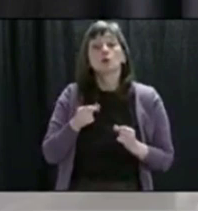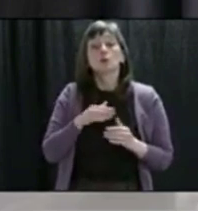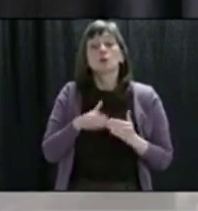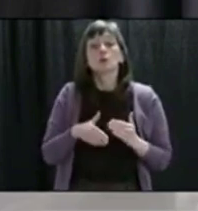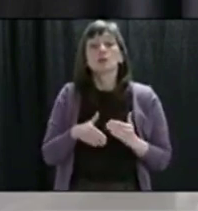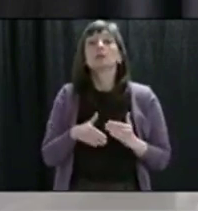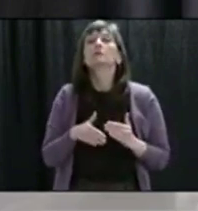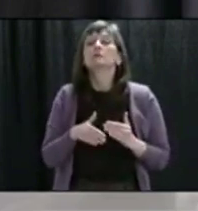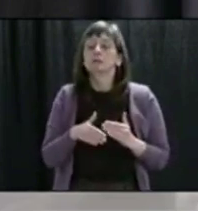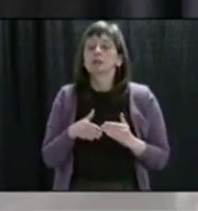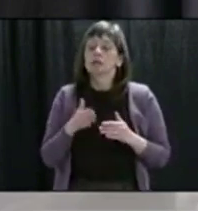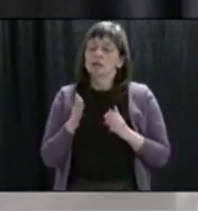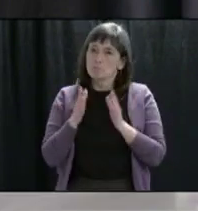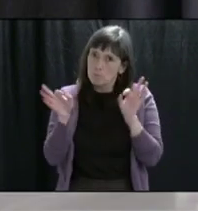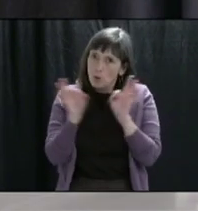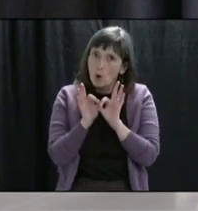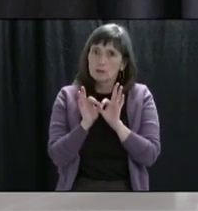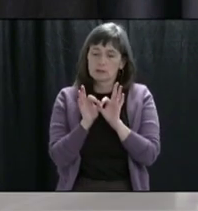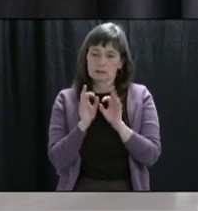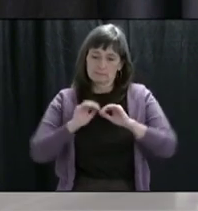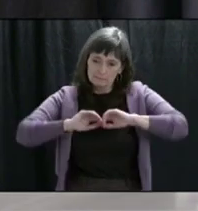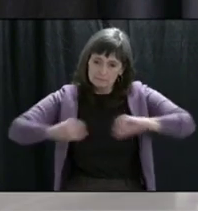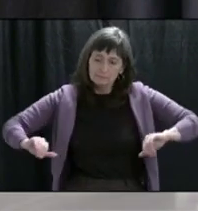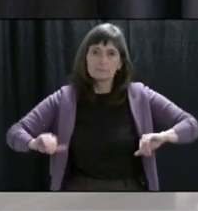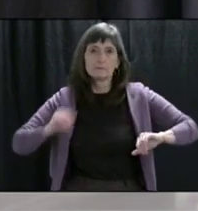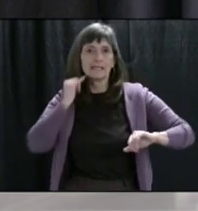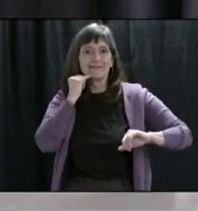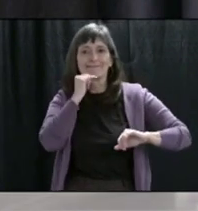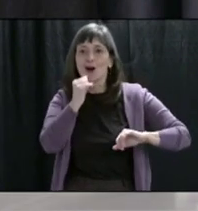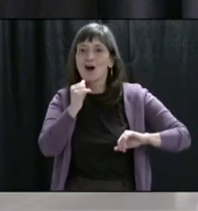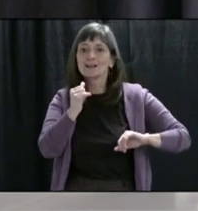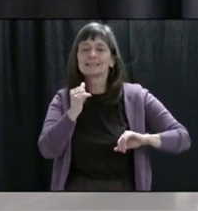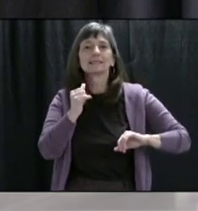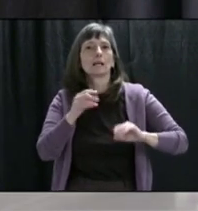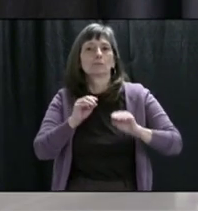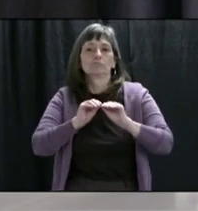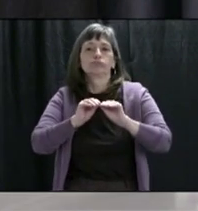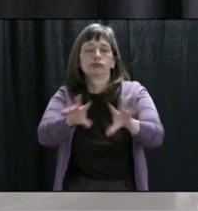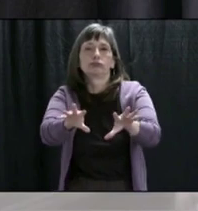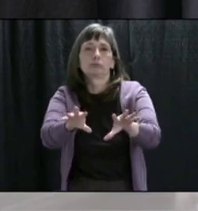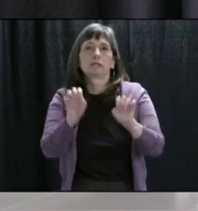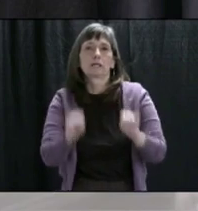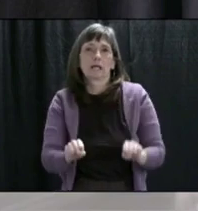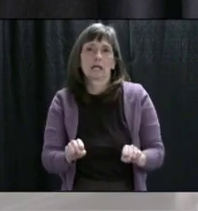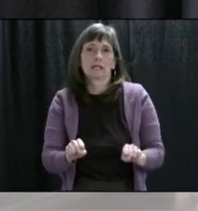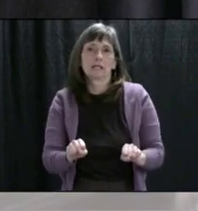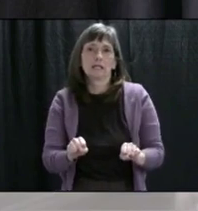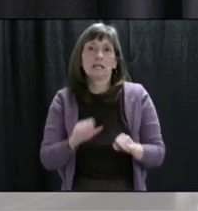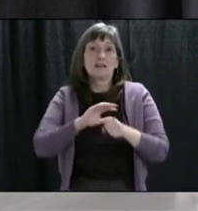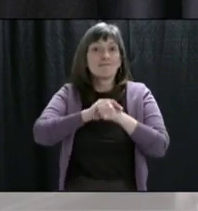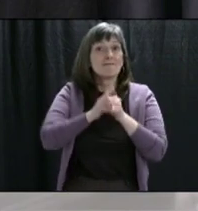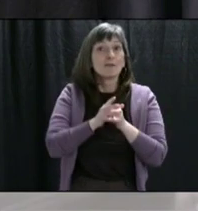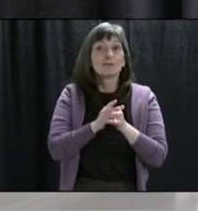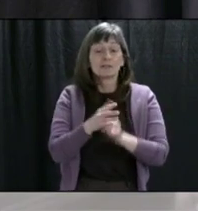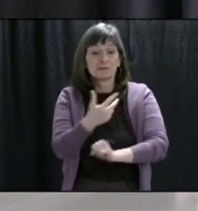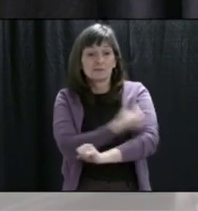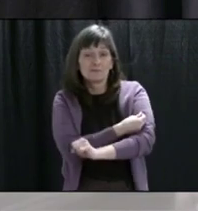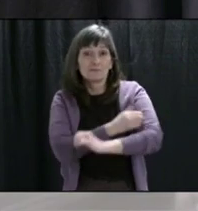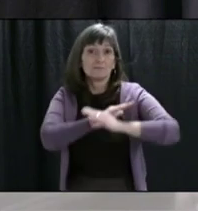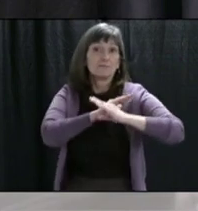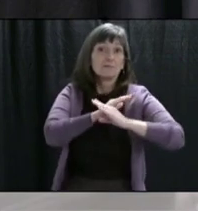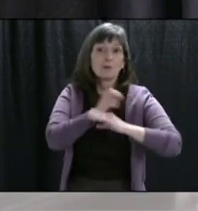in the coming weeks. There is no vaccine for this virus. There is no cure for this virus. And there is no